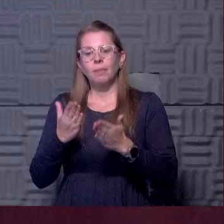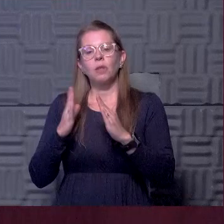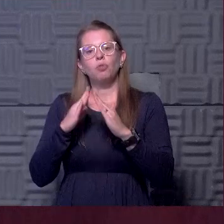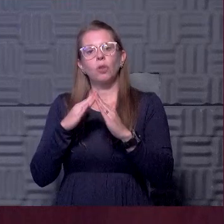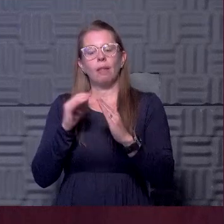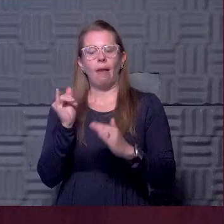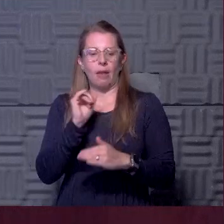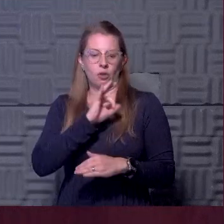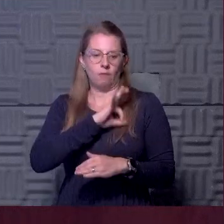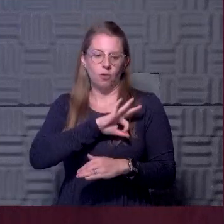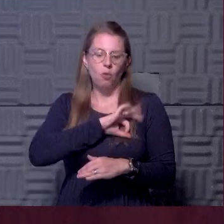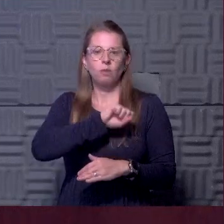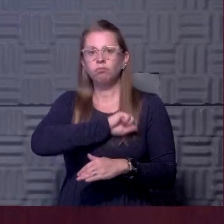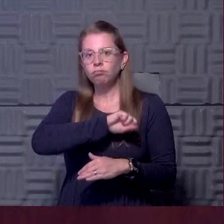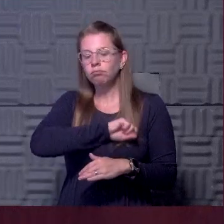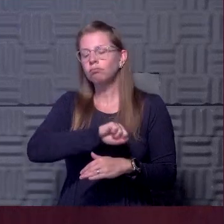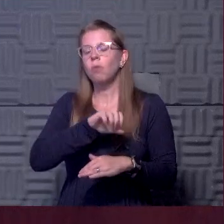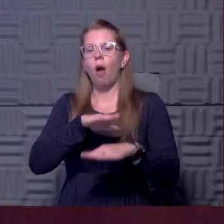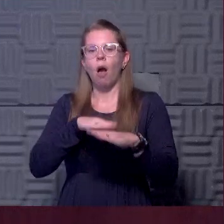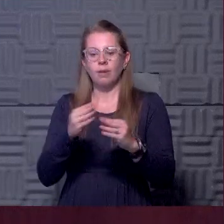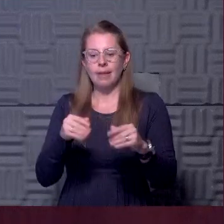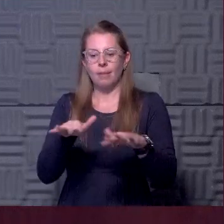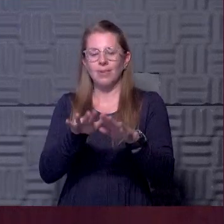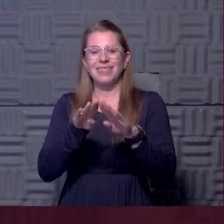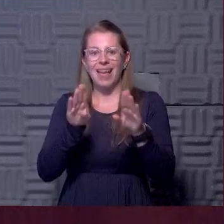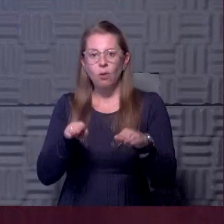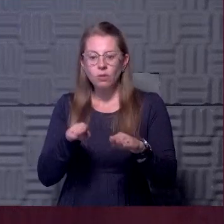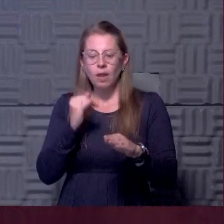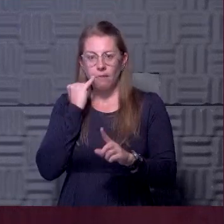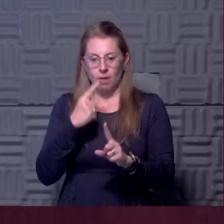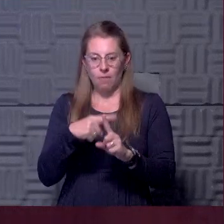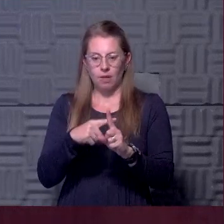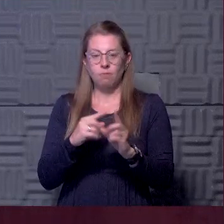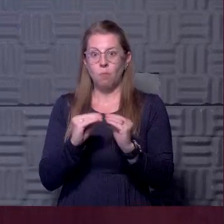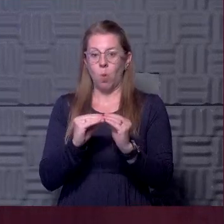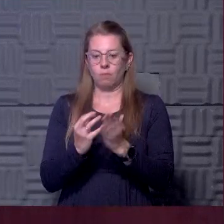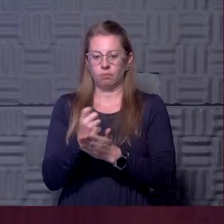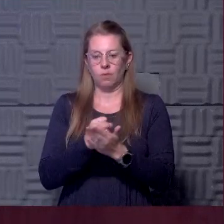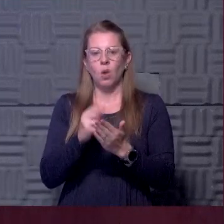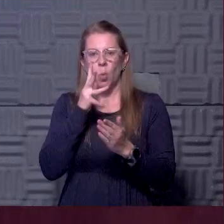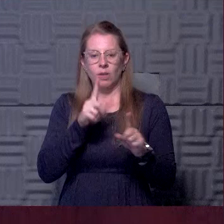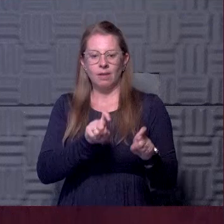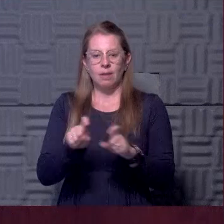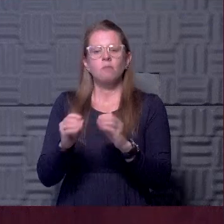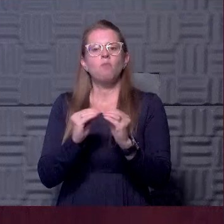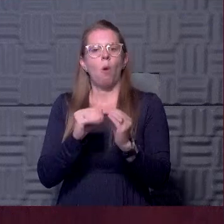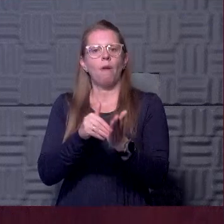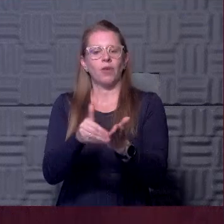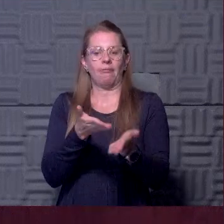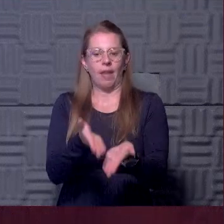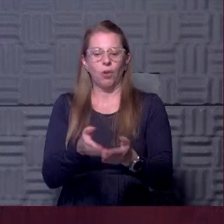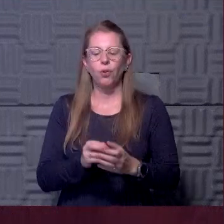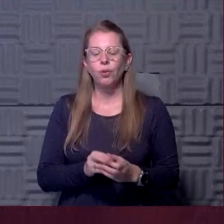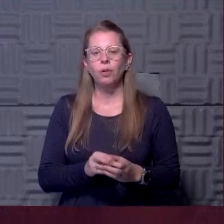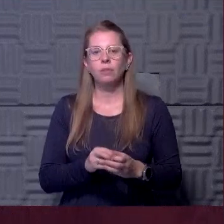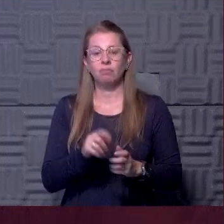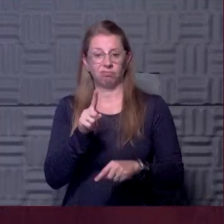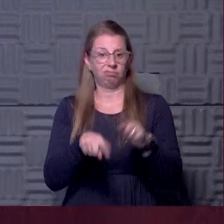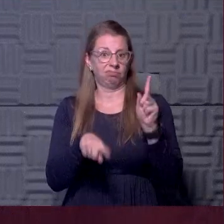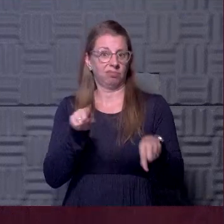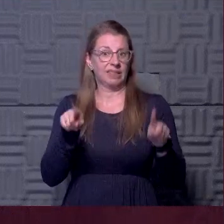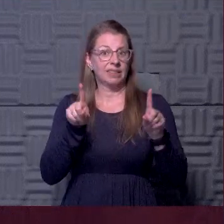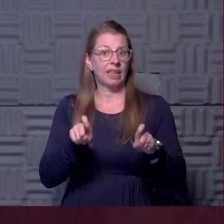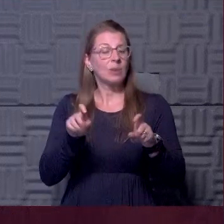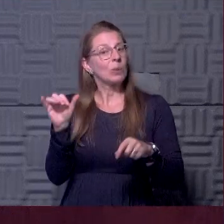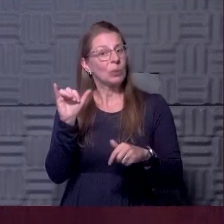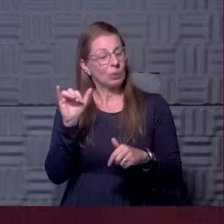Greek community, uh, the on-campus housing, if we see positives there, we would do more frequent surveillance testing there. Um, we would also probably do some randomized, um,